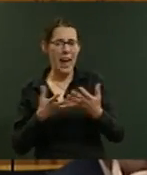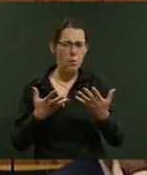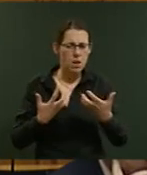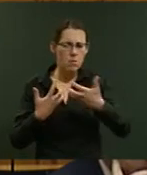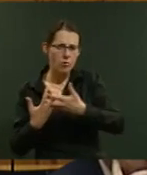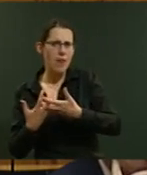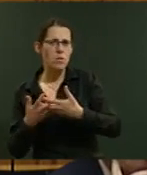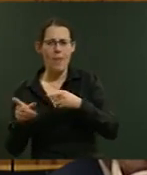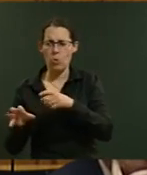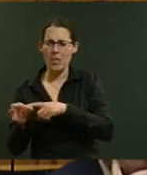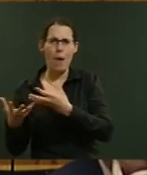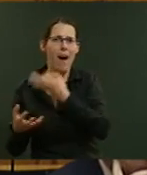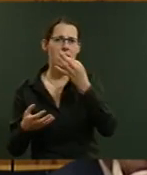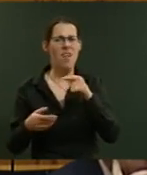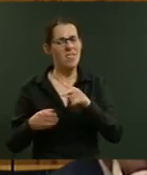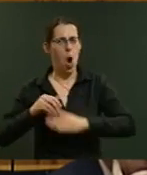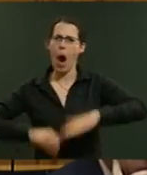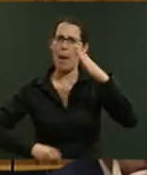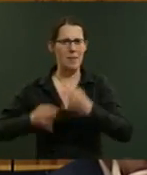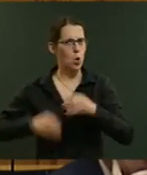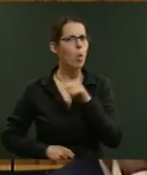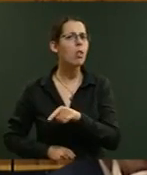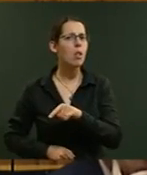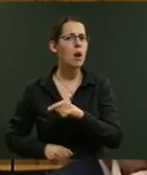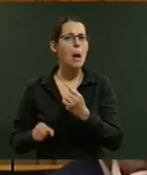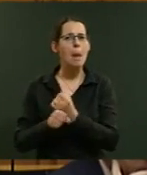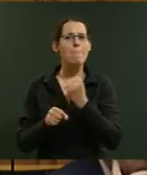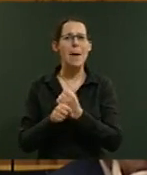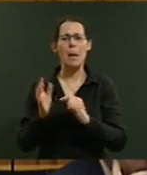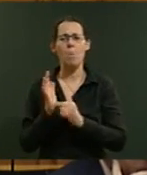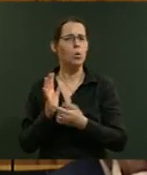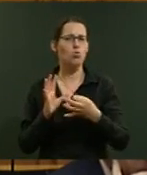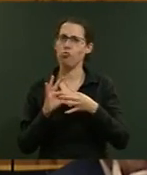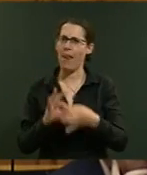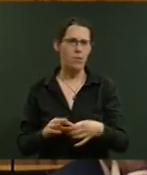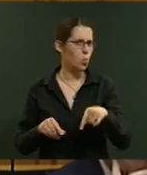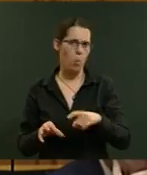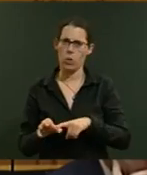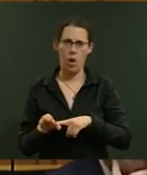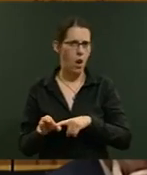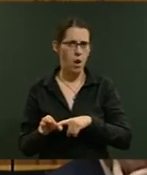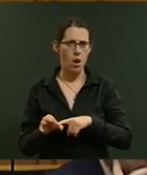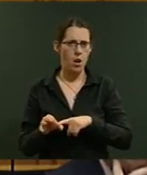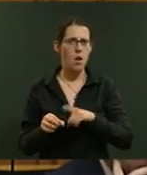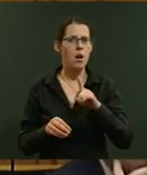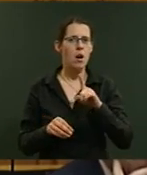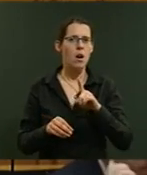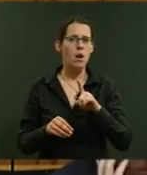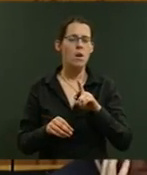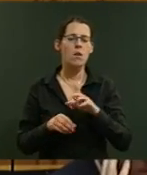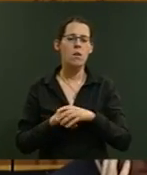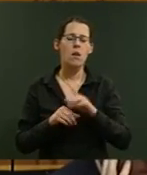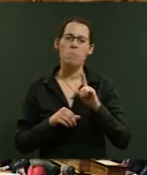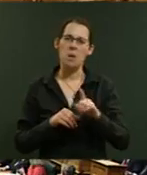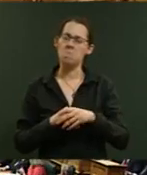answered, which is highly political and making points that are not relevant to the question but gratuitous in the